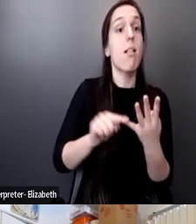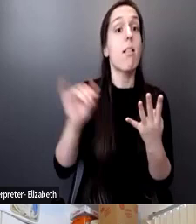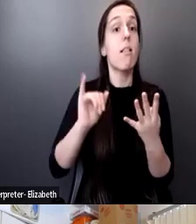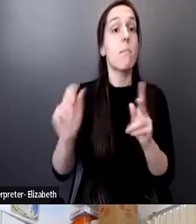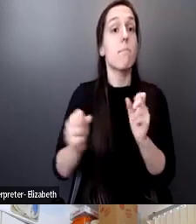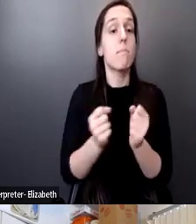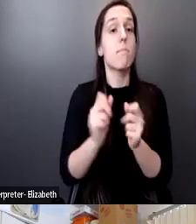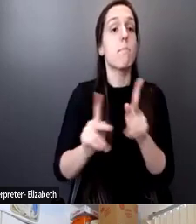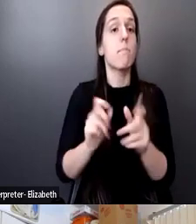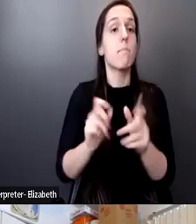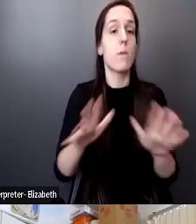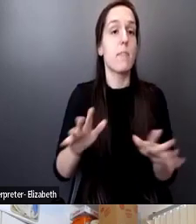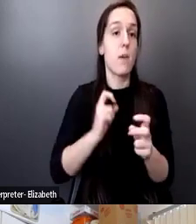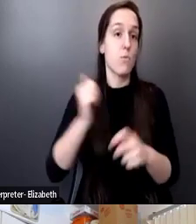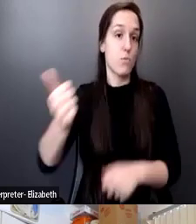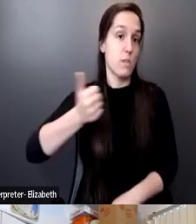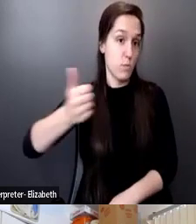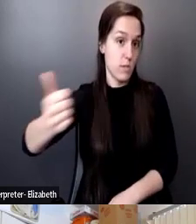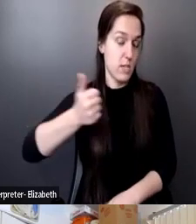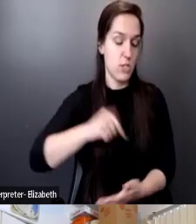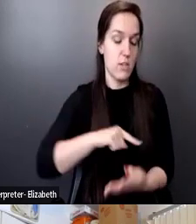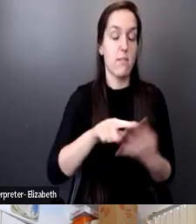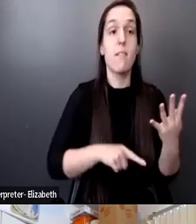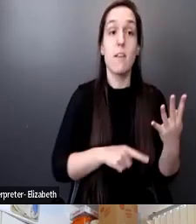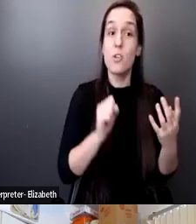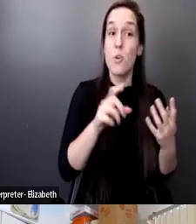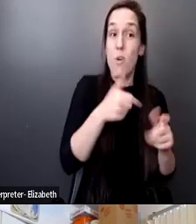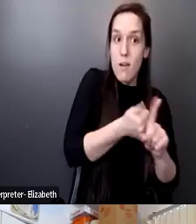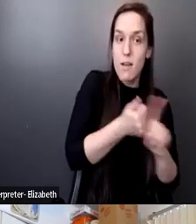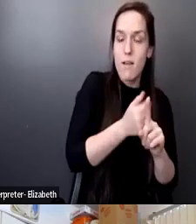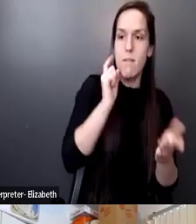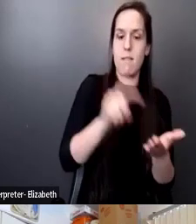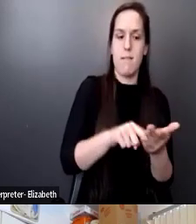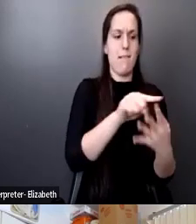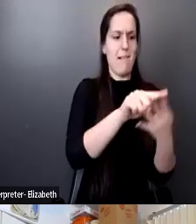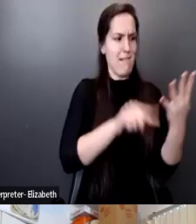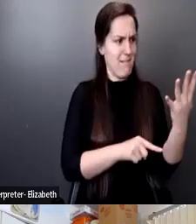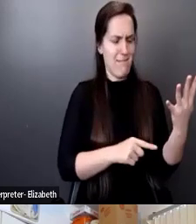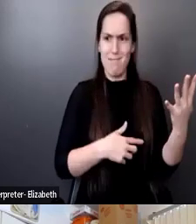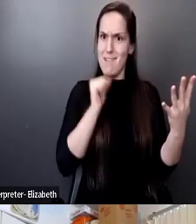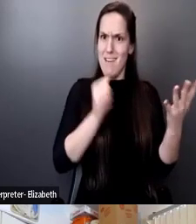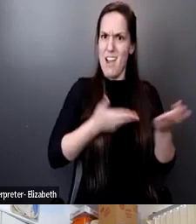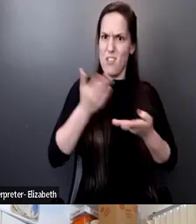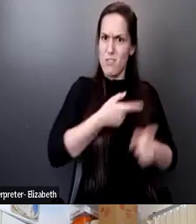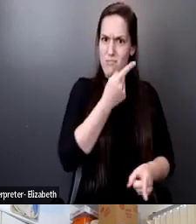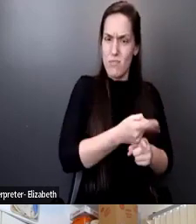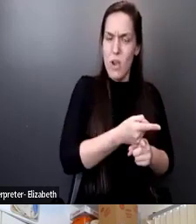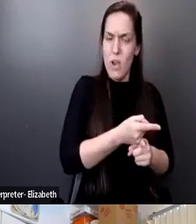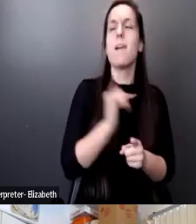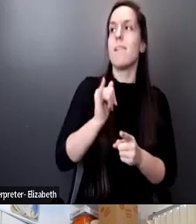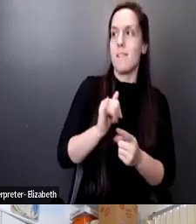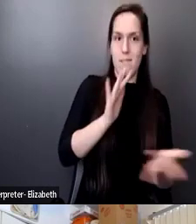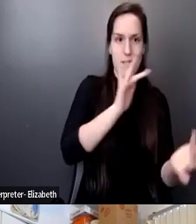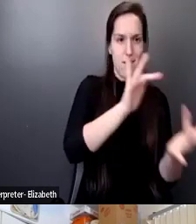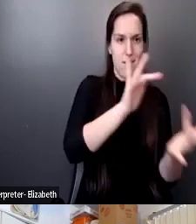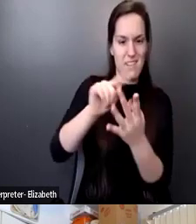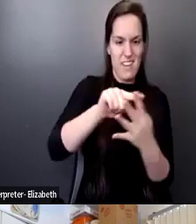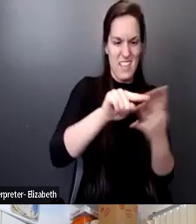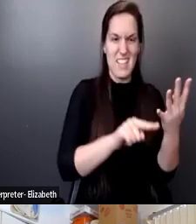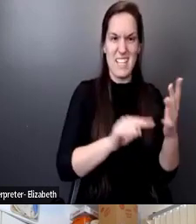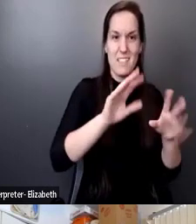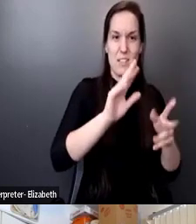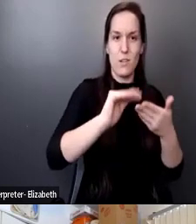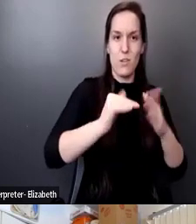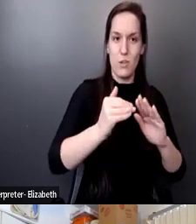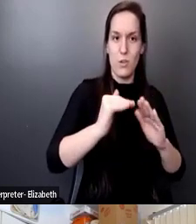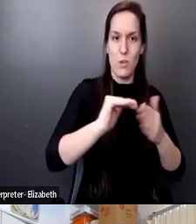mission to vaccinate members of her community. And she had to do a lot of work and some fighting to get people to support this and